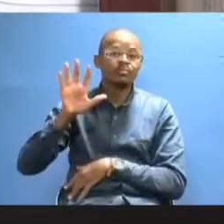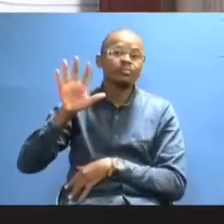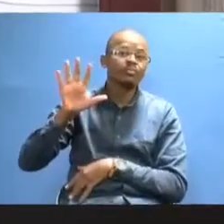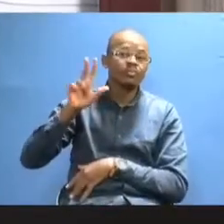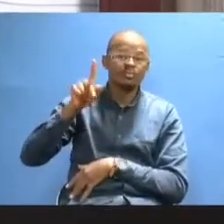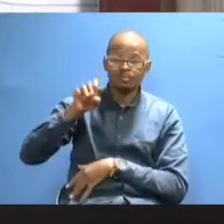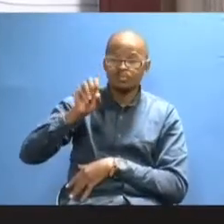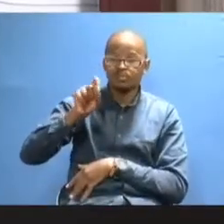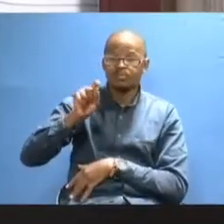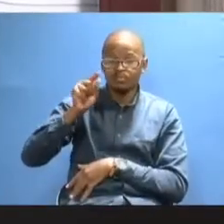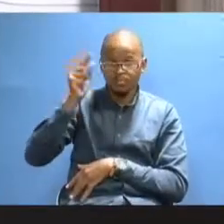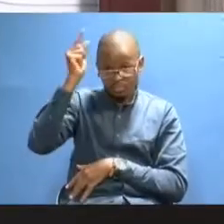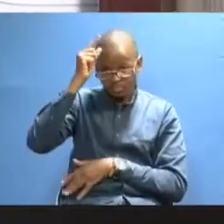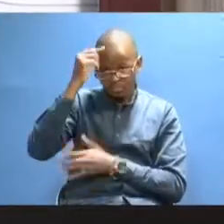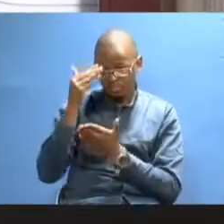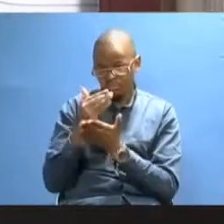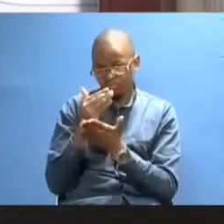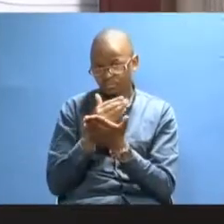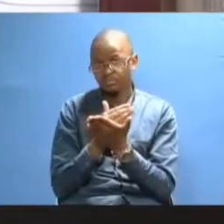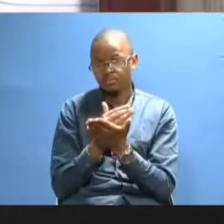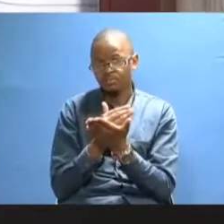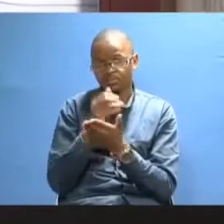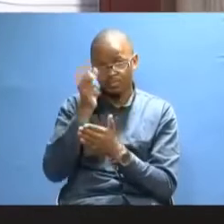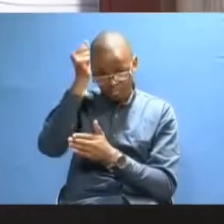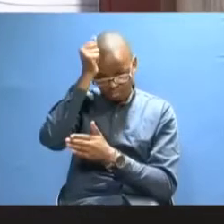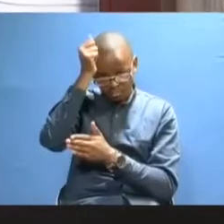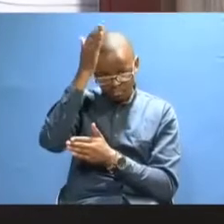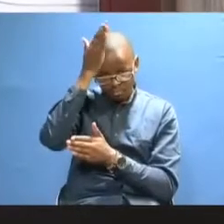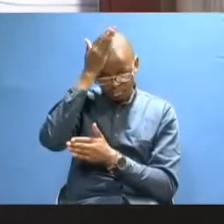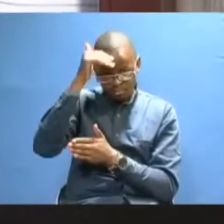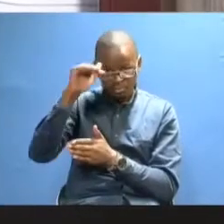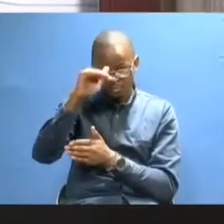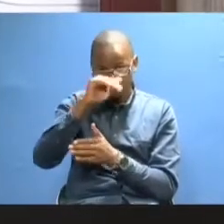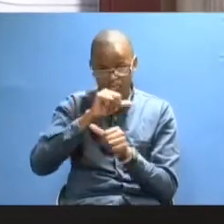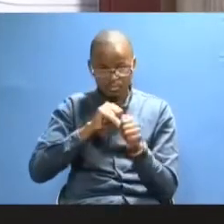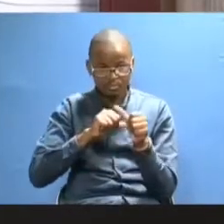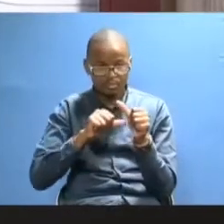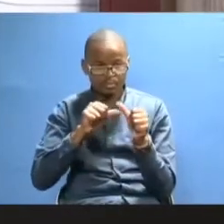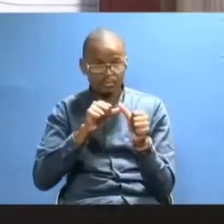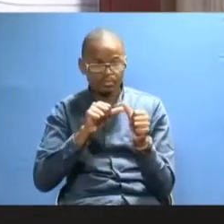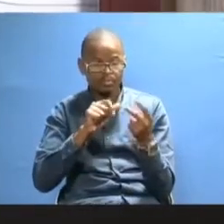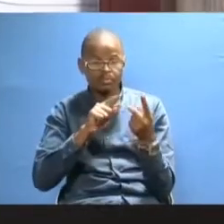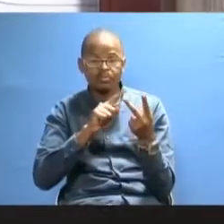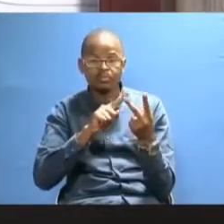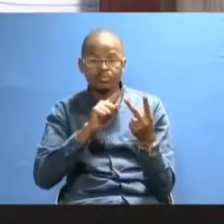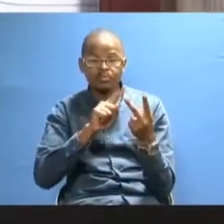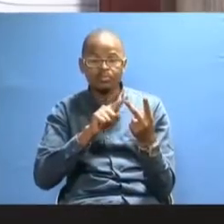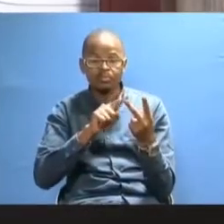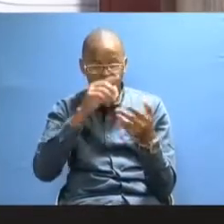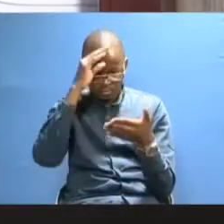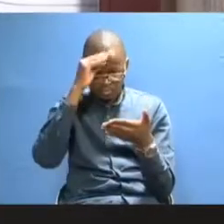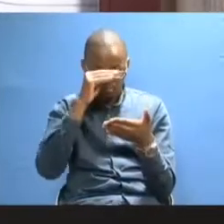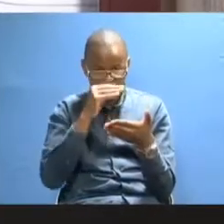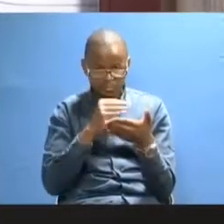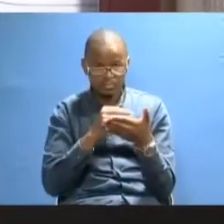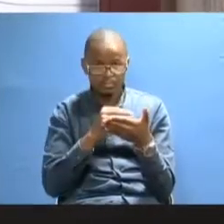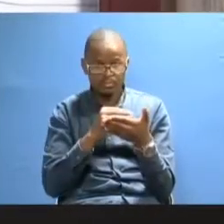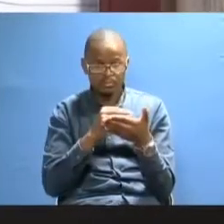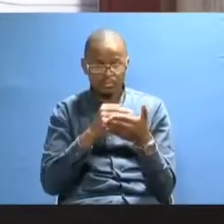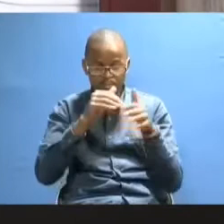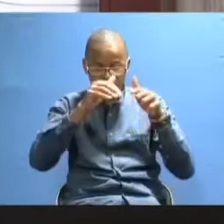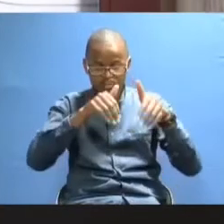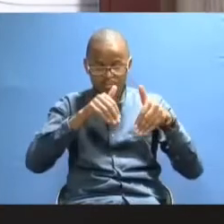five postgraduate programs, namely, Master of Environmental Science, Master of Environmental Studies